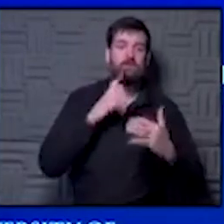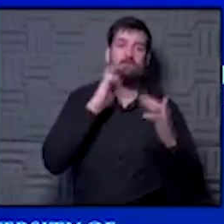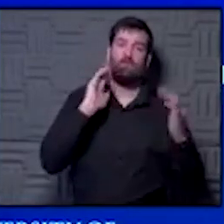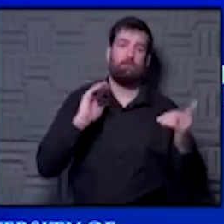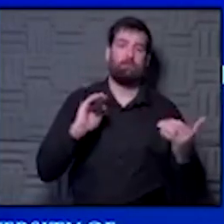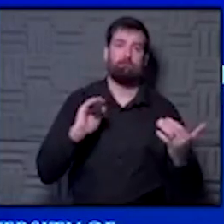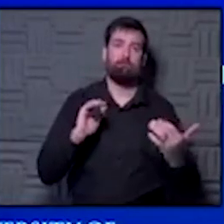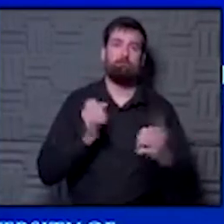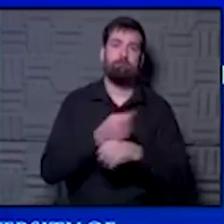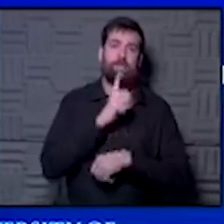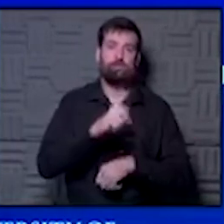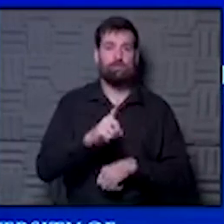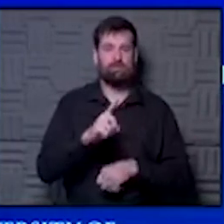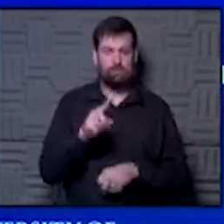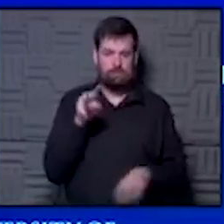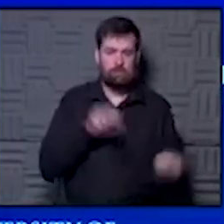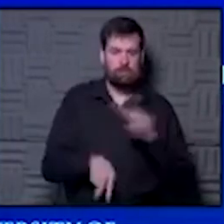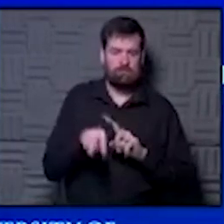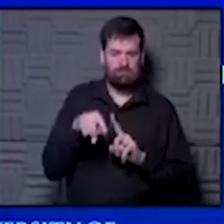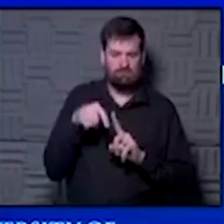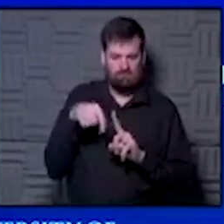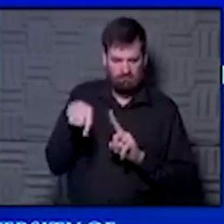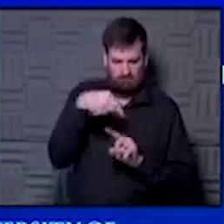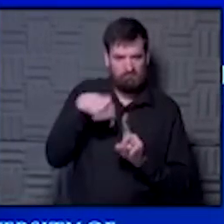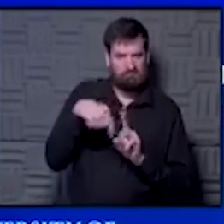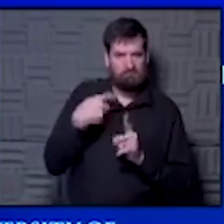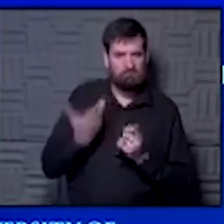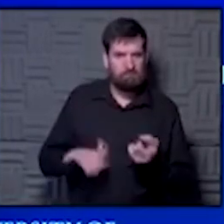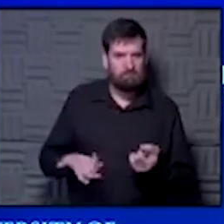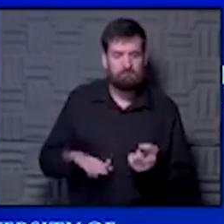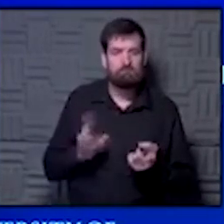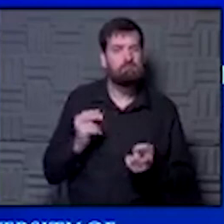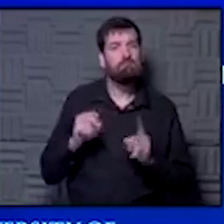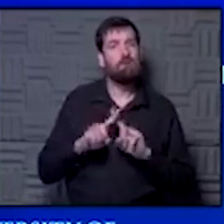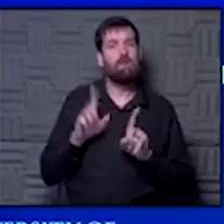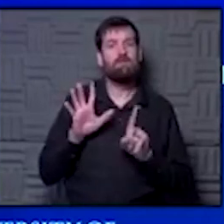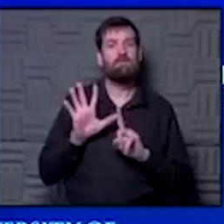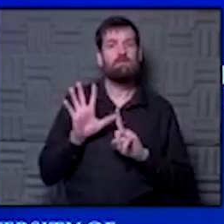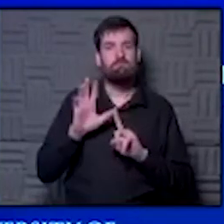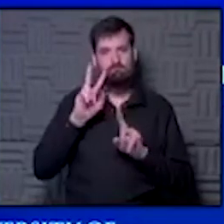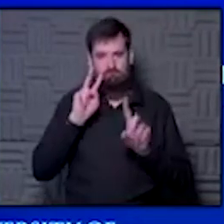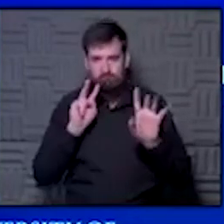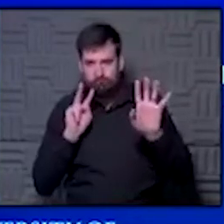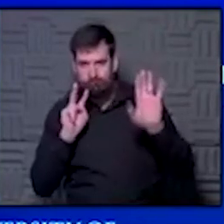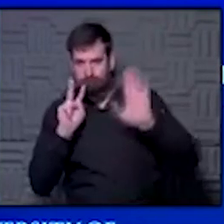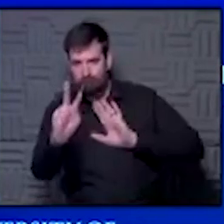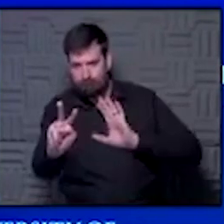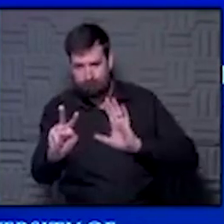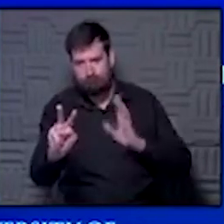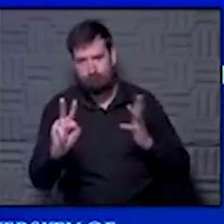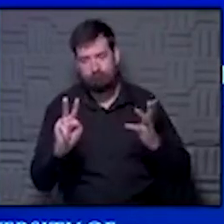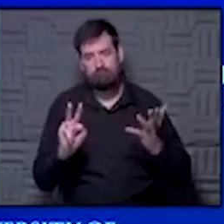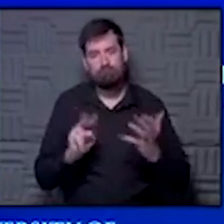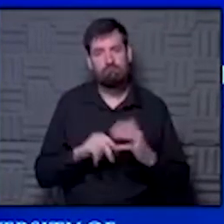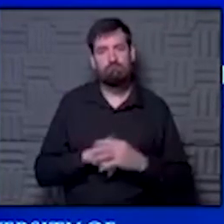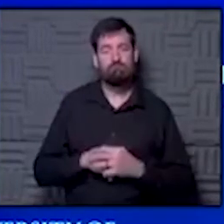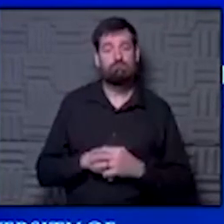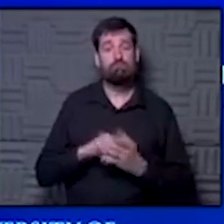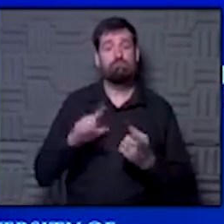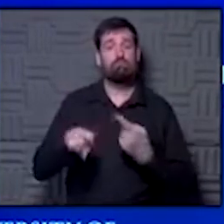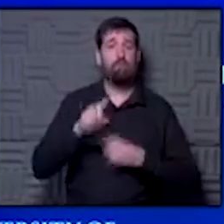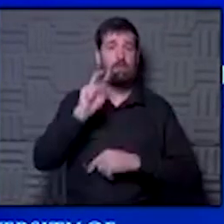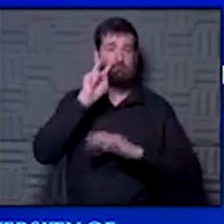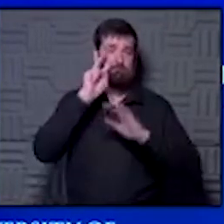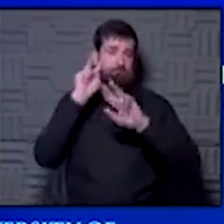make sure you look not just around you, but you look forward. And I think when you look